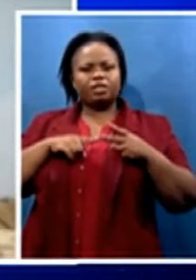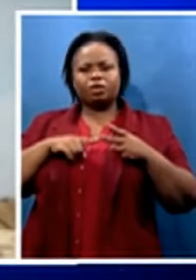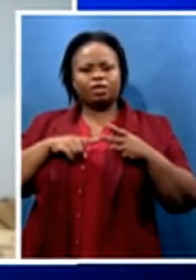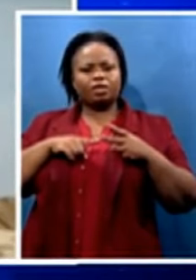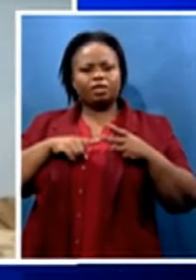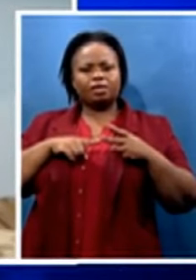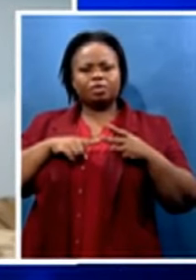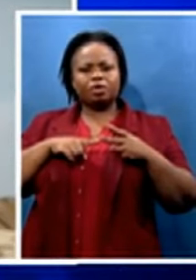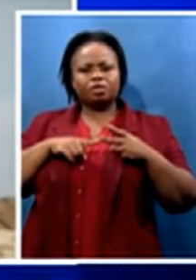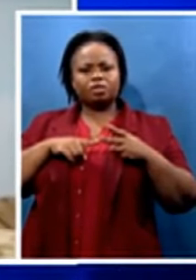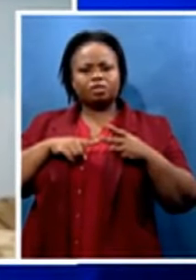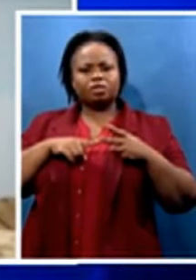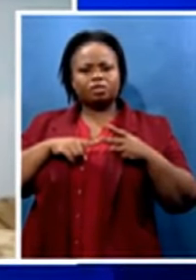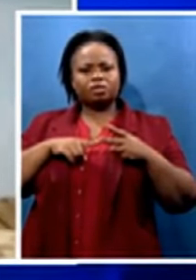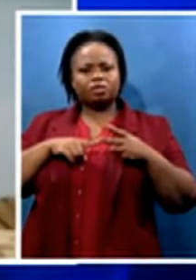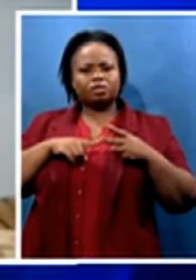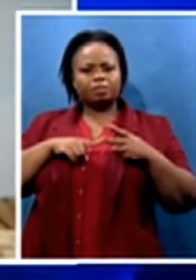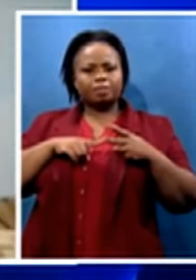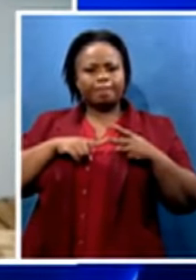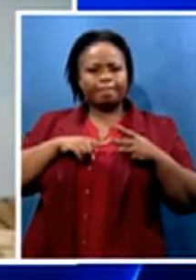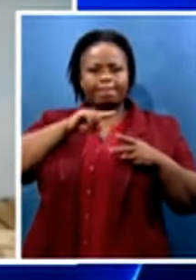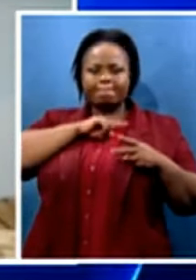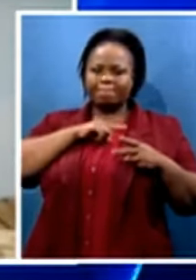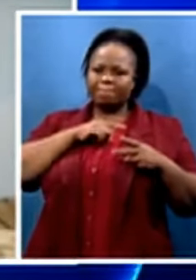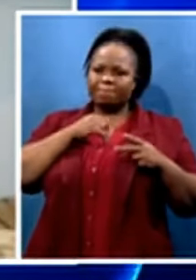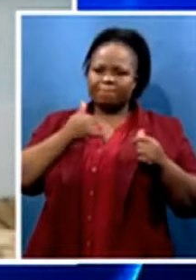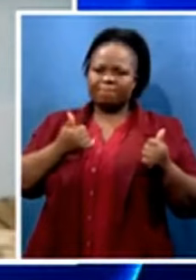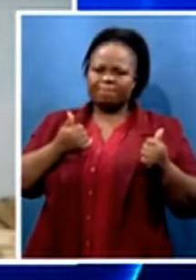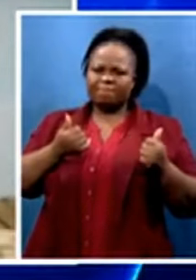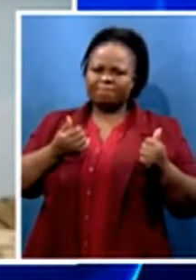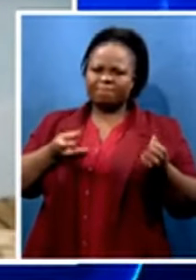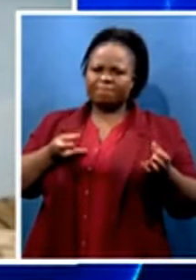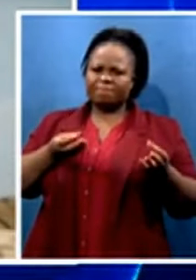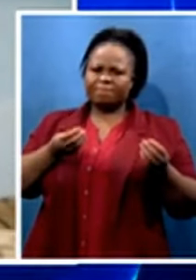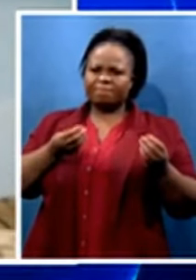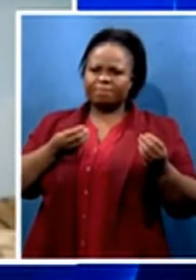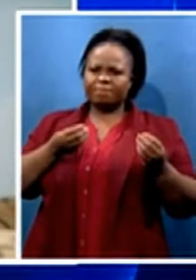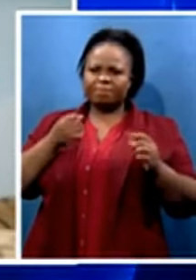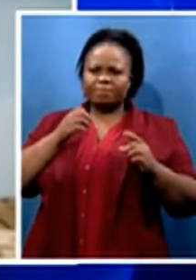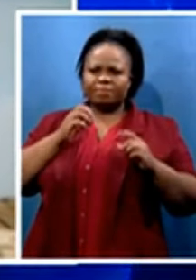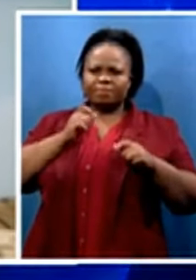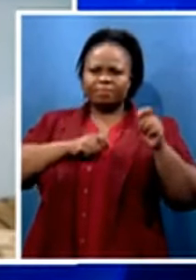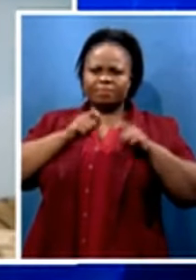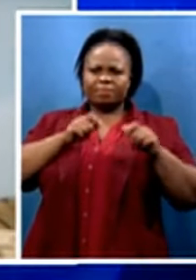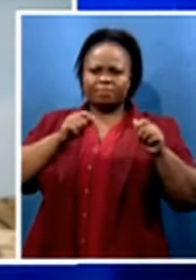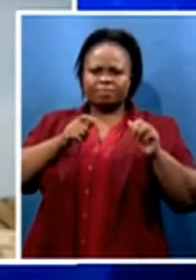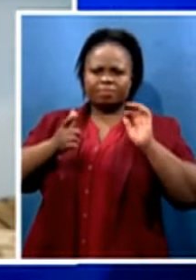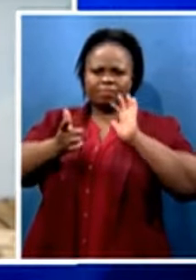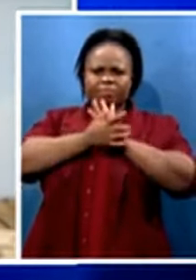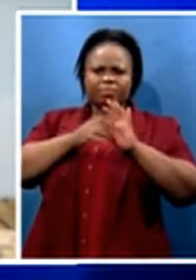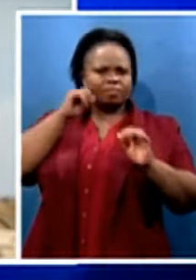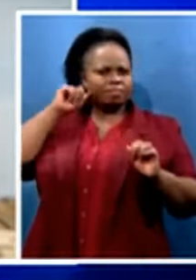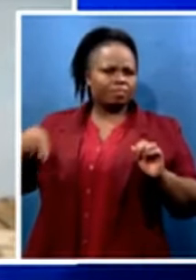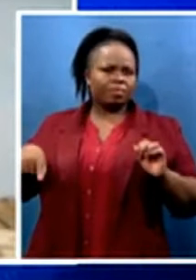license to cultures of lawlessness, not only in local and municipal government, but also in our Chapter 9 institutions who are really struggling